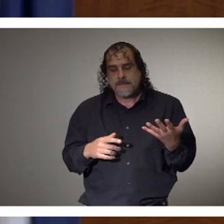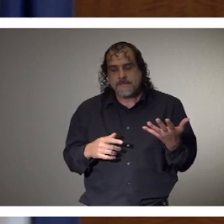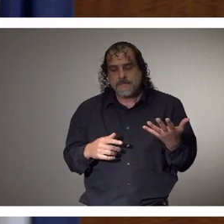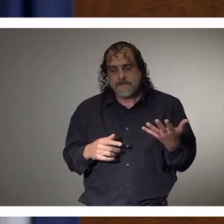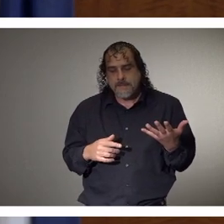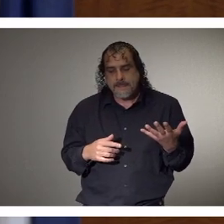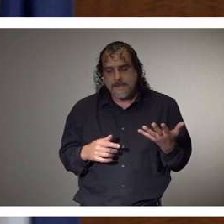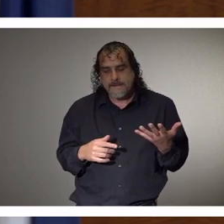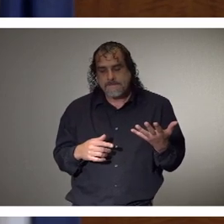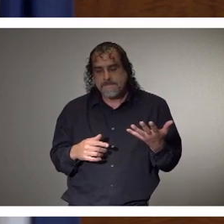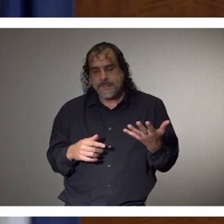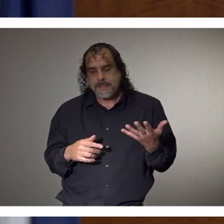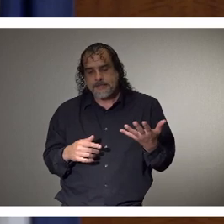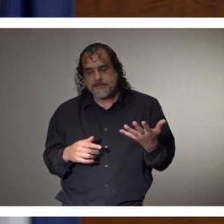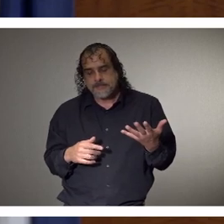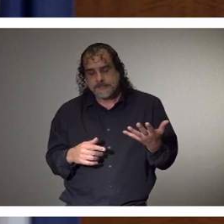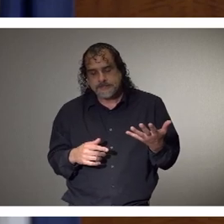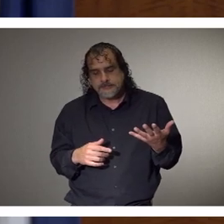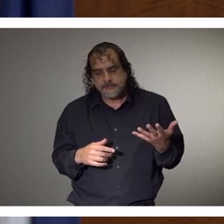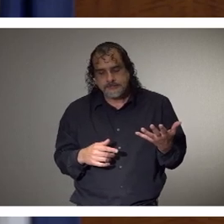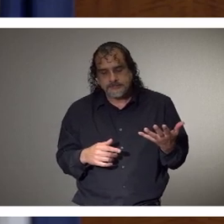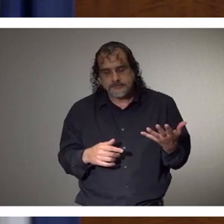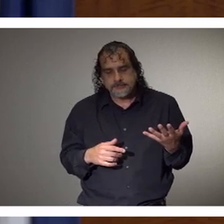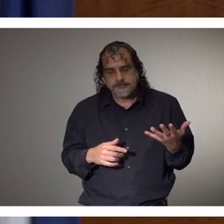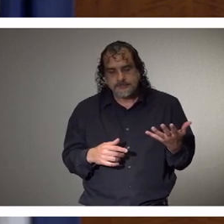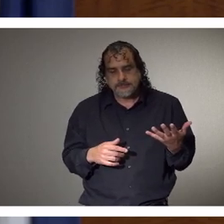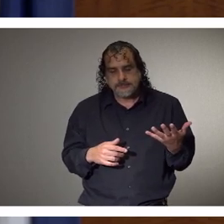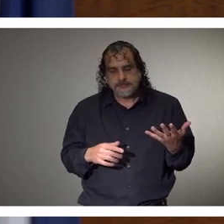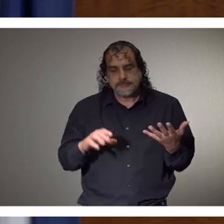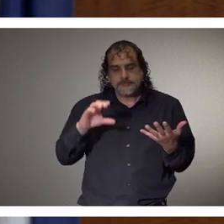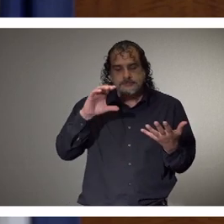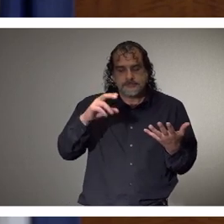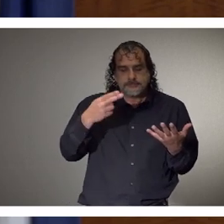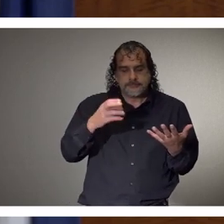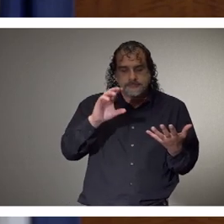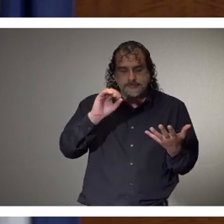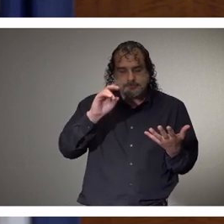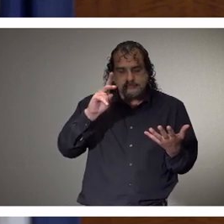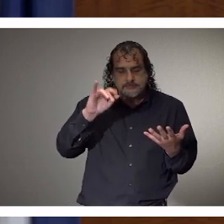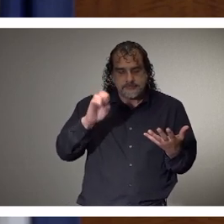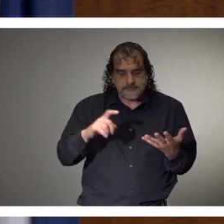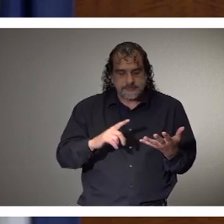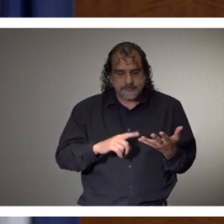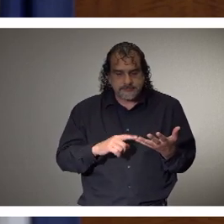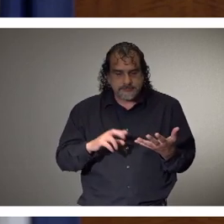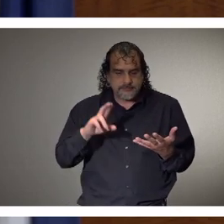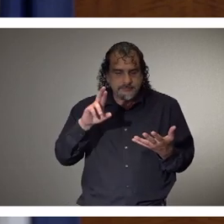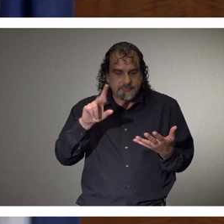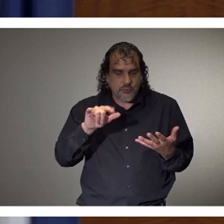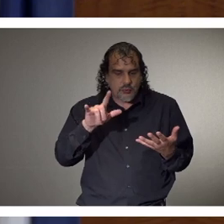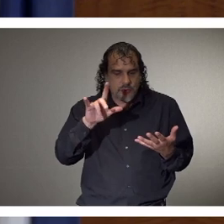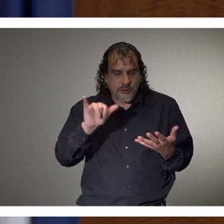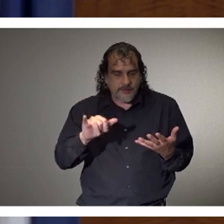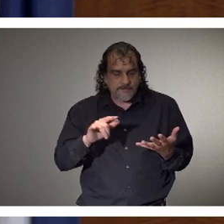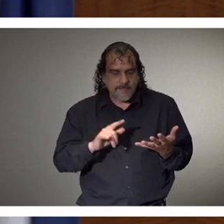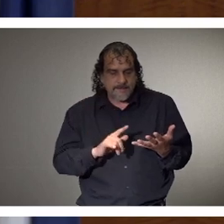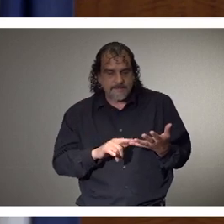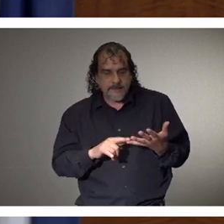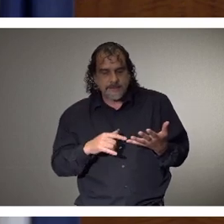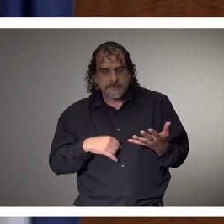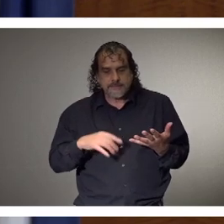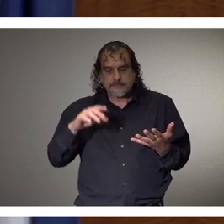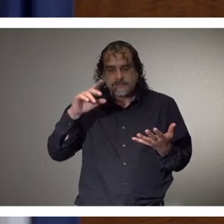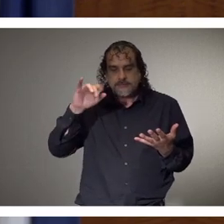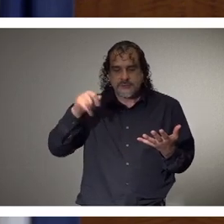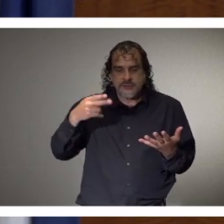Happy birthday, Lex. Happy 15th to Chloe, happy 14th to Ryland Lacey, Jeremiah Douglas from